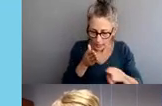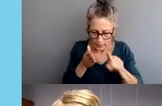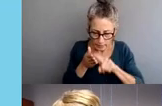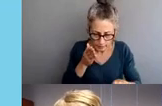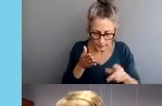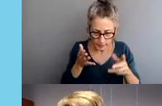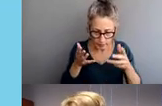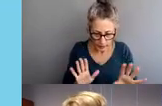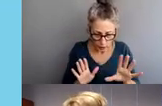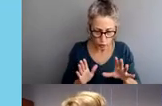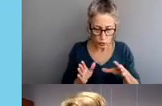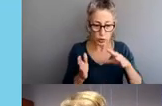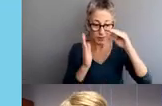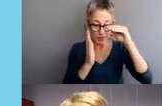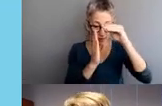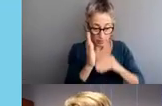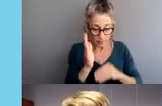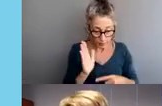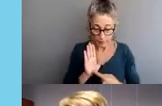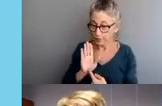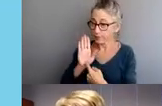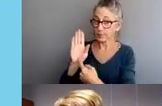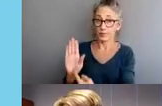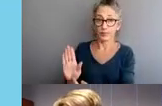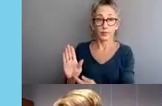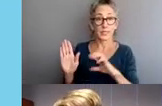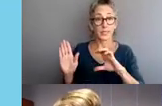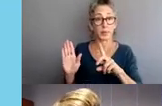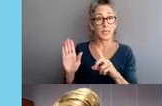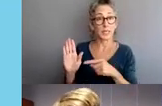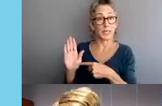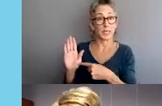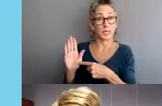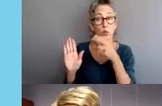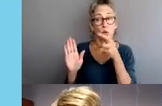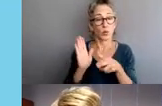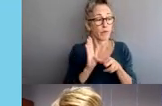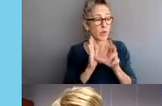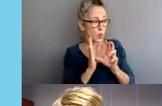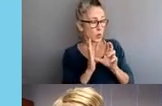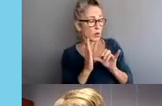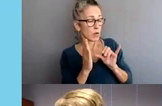Chicago Police Department for review and implementation of their recommendations.